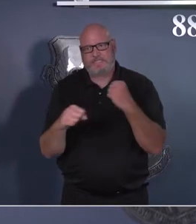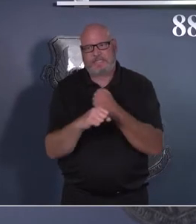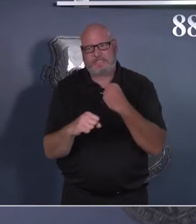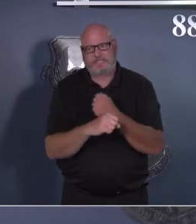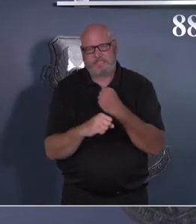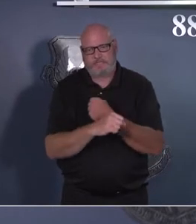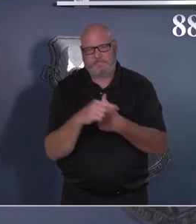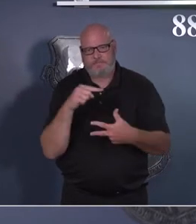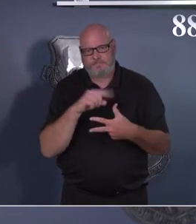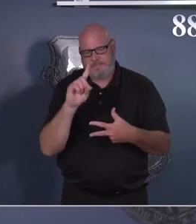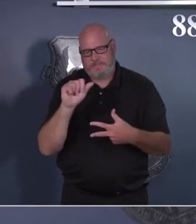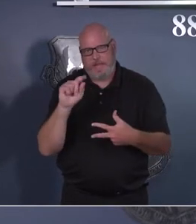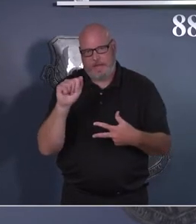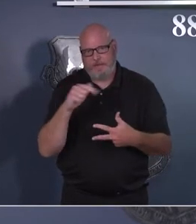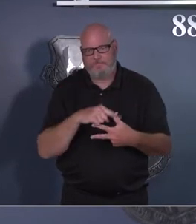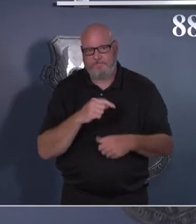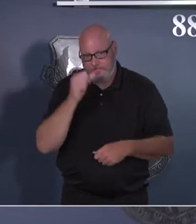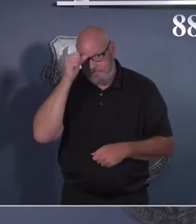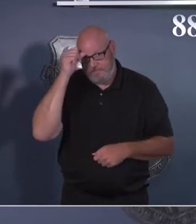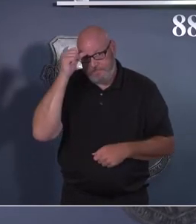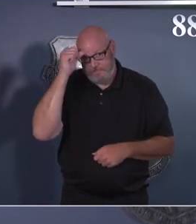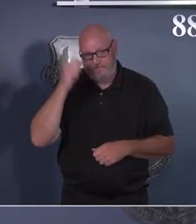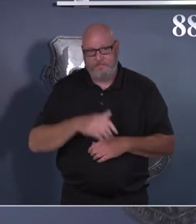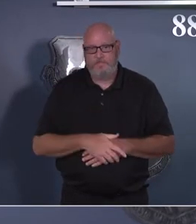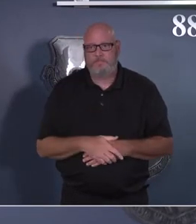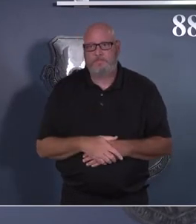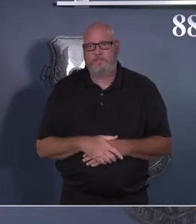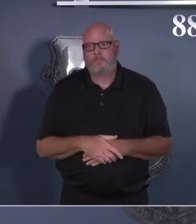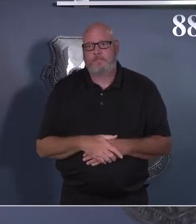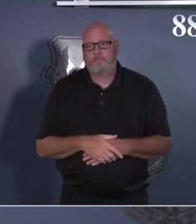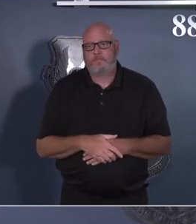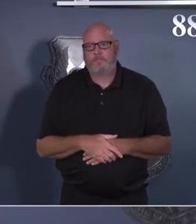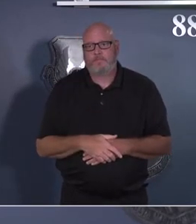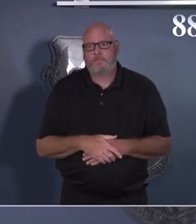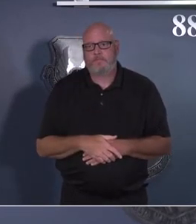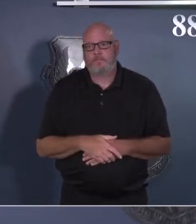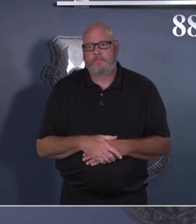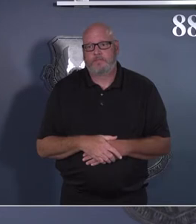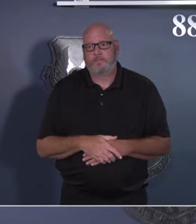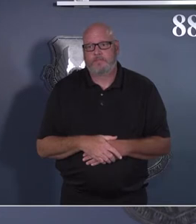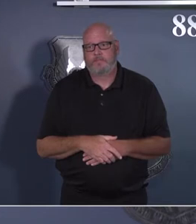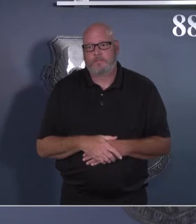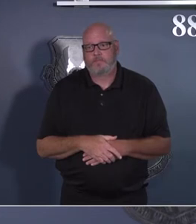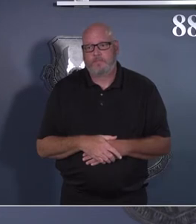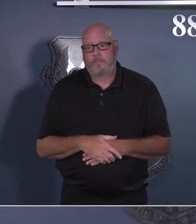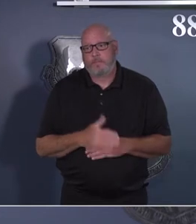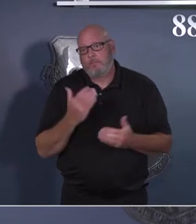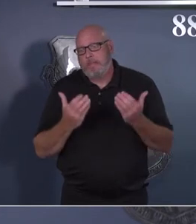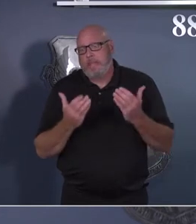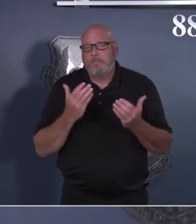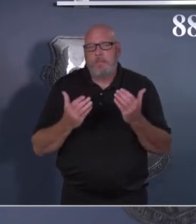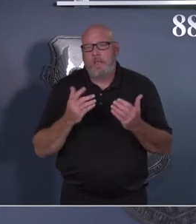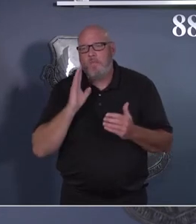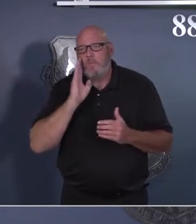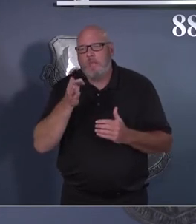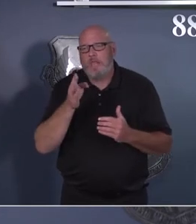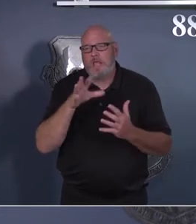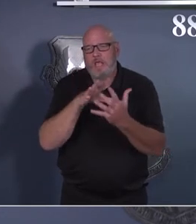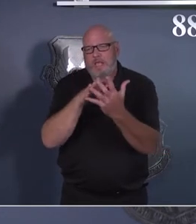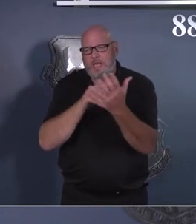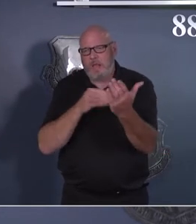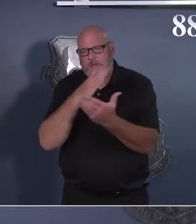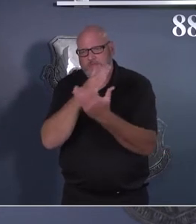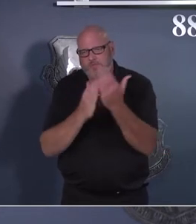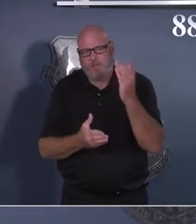bit of the why that Colonel Miller talked about. So you may hear a couple of redundancies in my talk, but I want to, again, highlight a few key